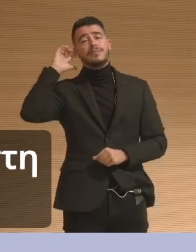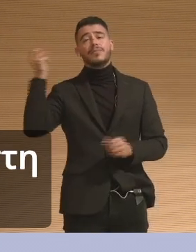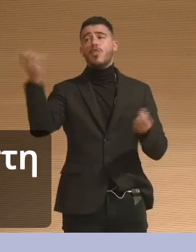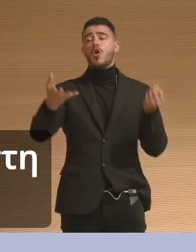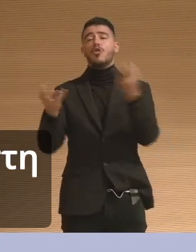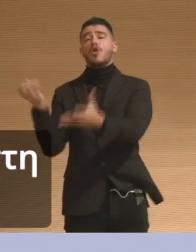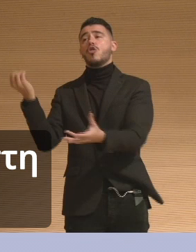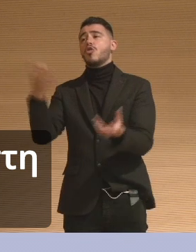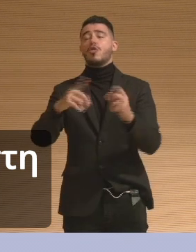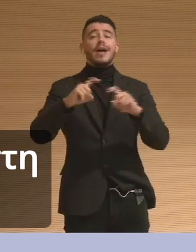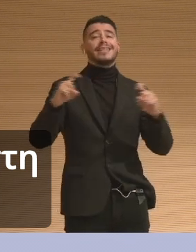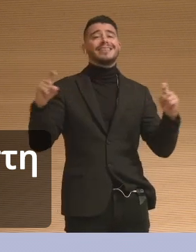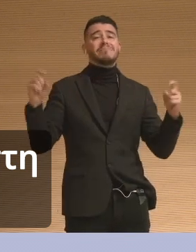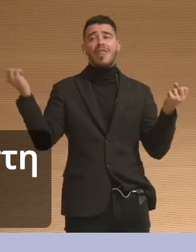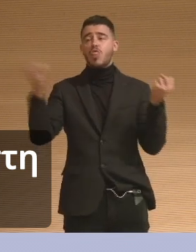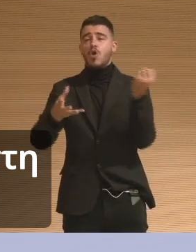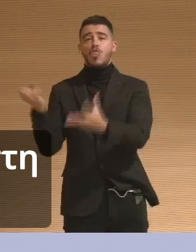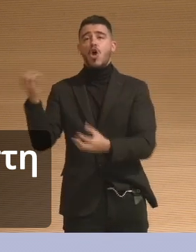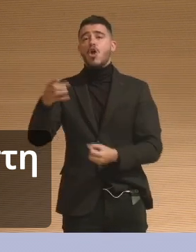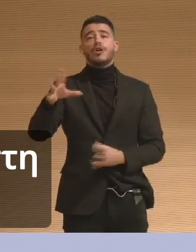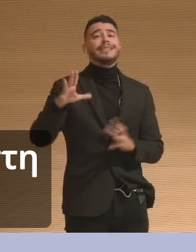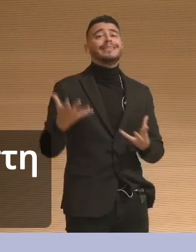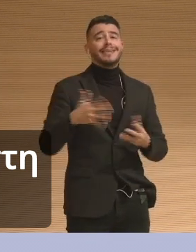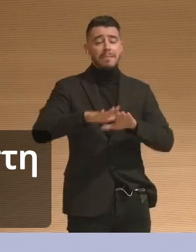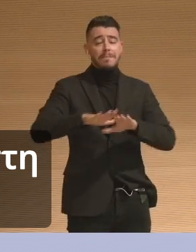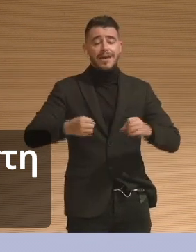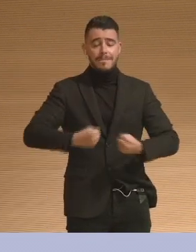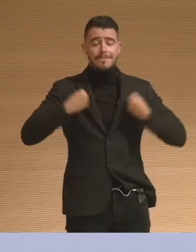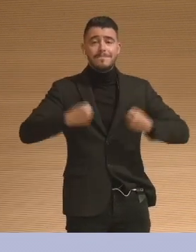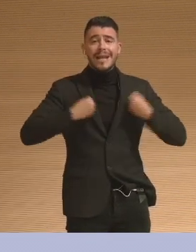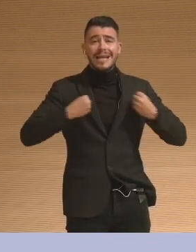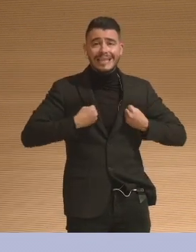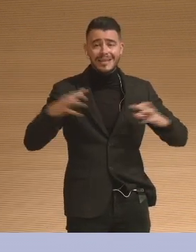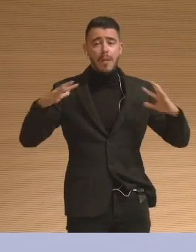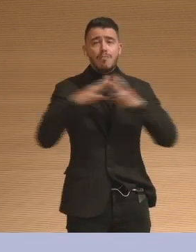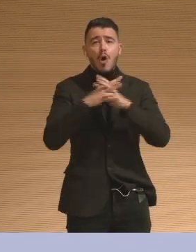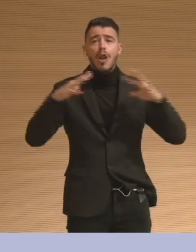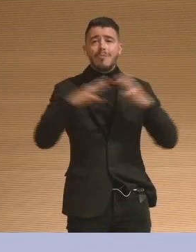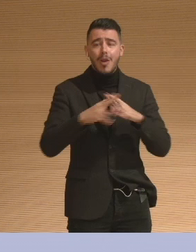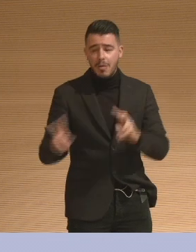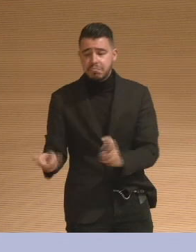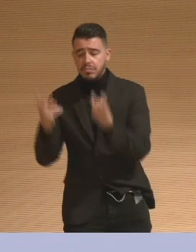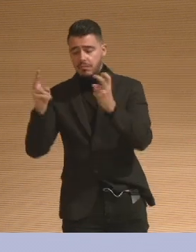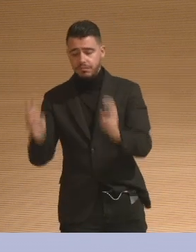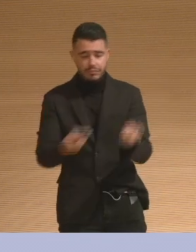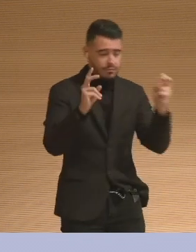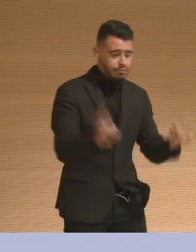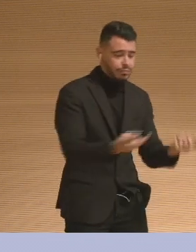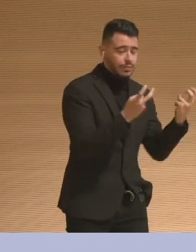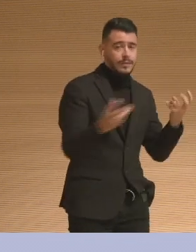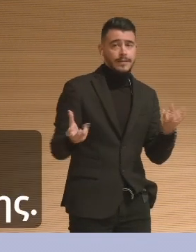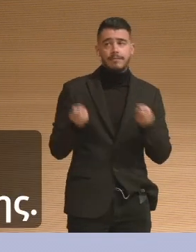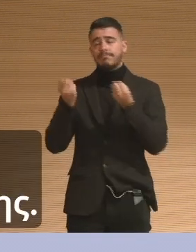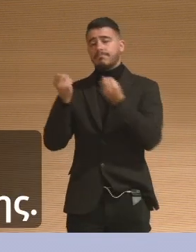it. They're donating their childhood object to the institution's collection. And I heard the same thing.